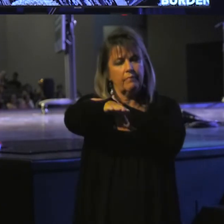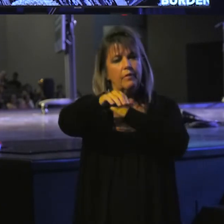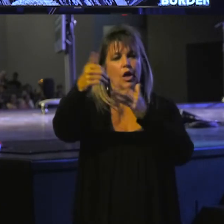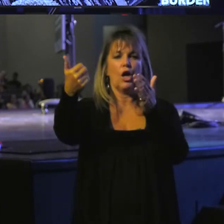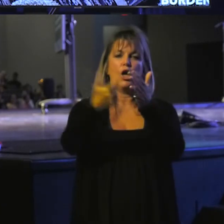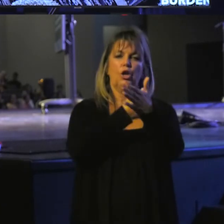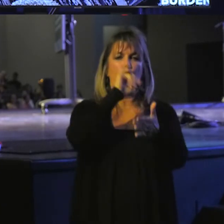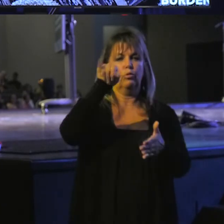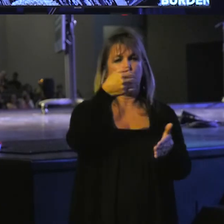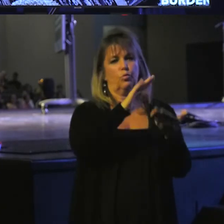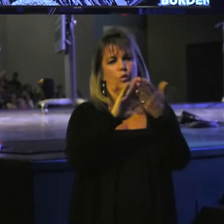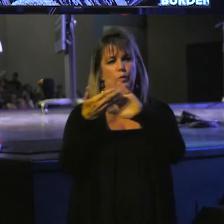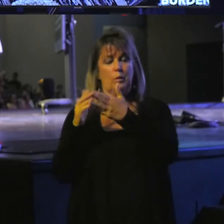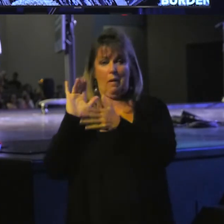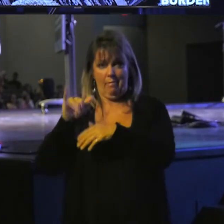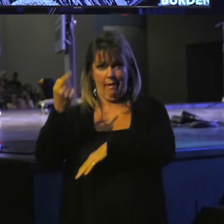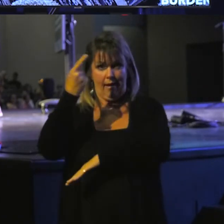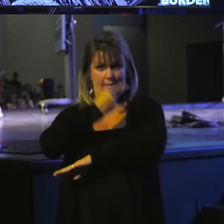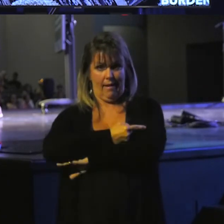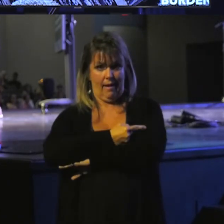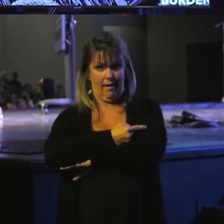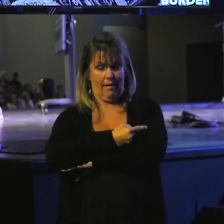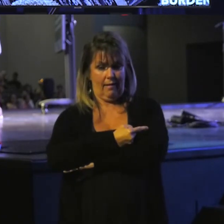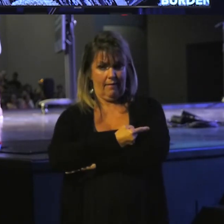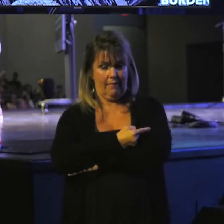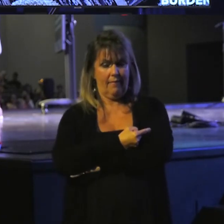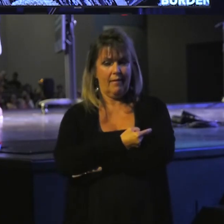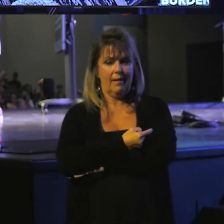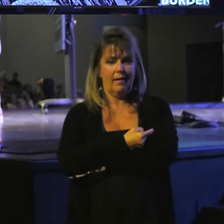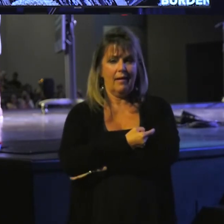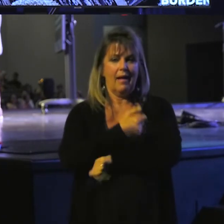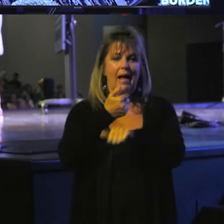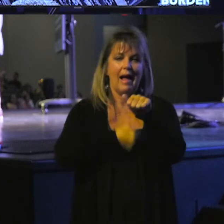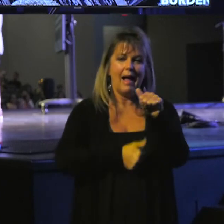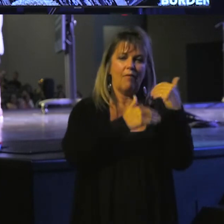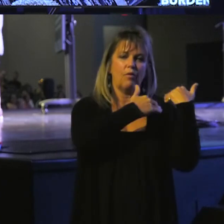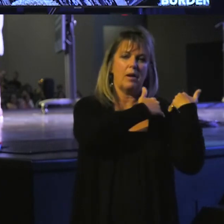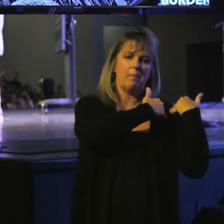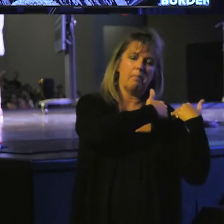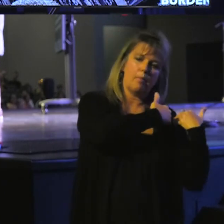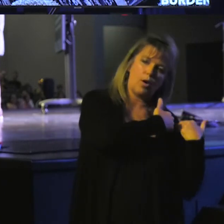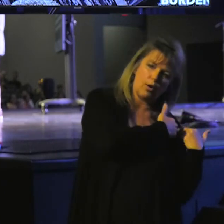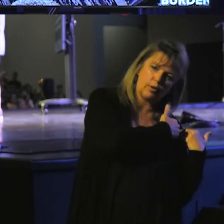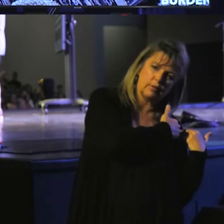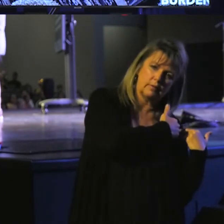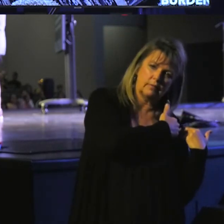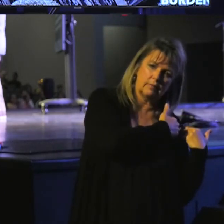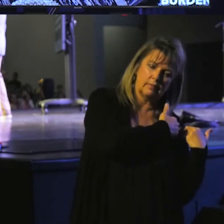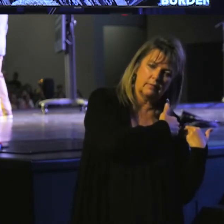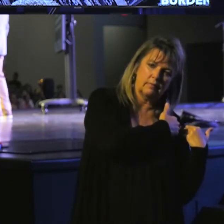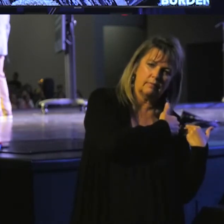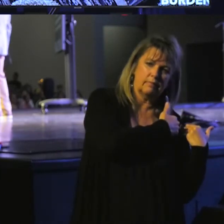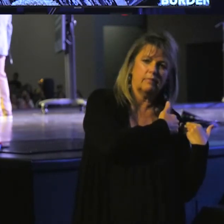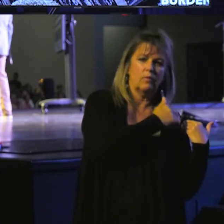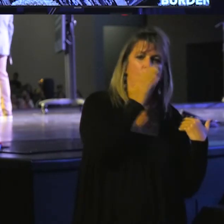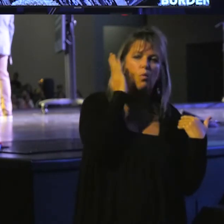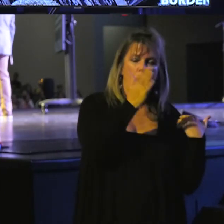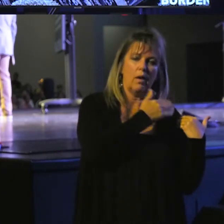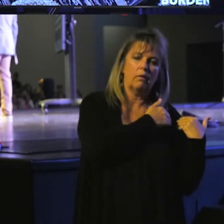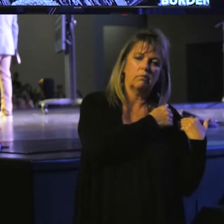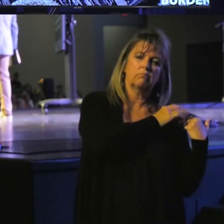Jerusalem. And on that day, every burden we were called to bear will